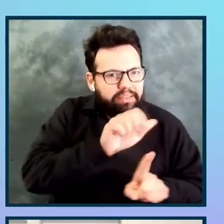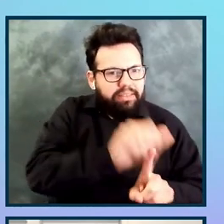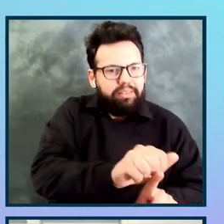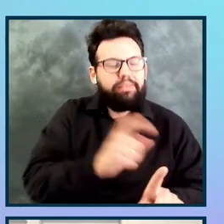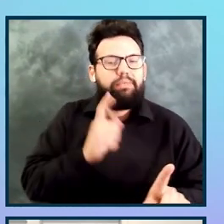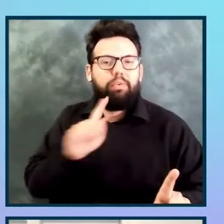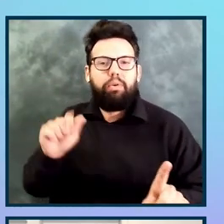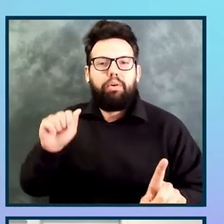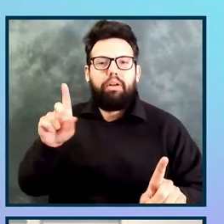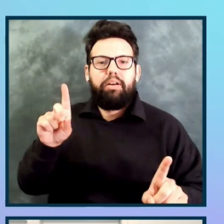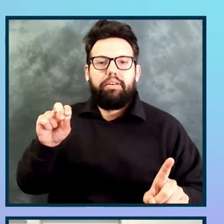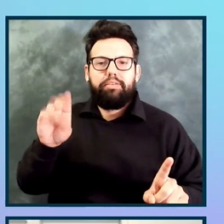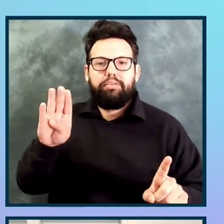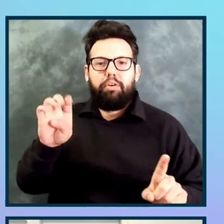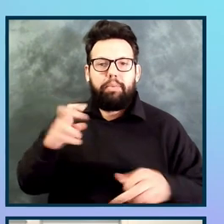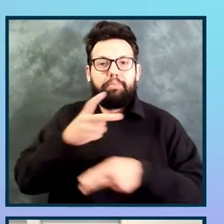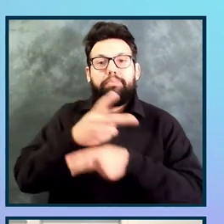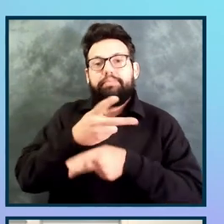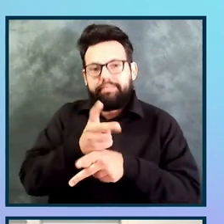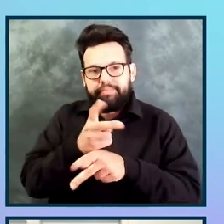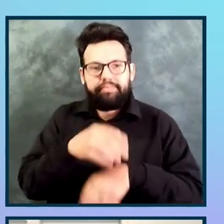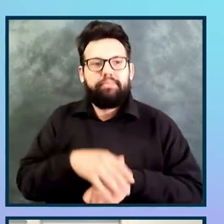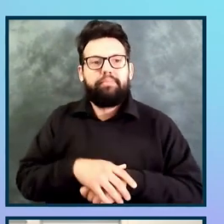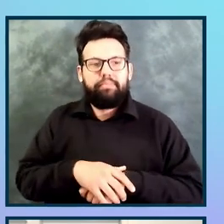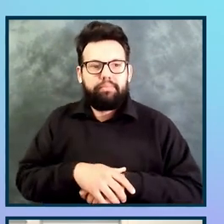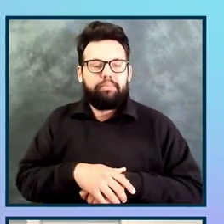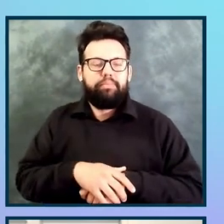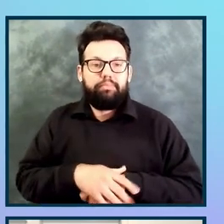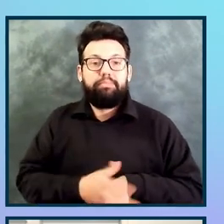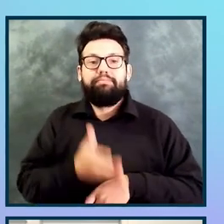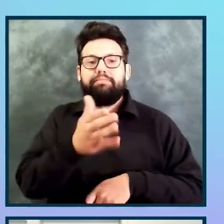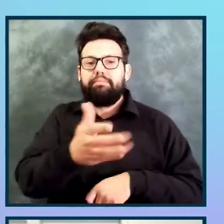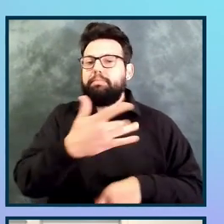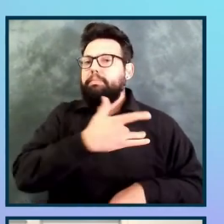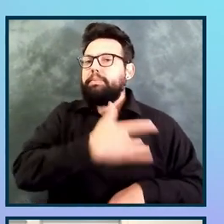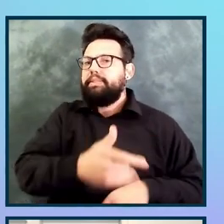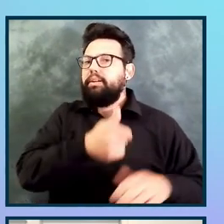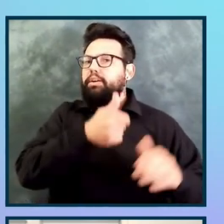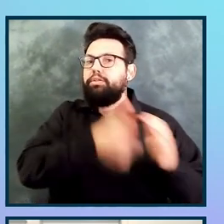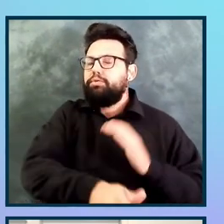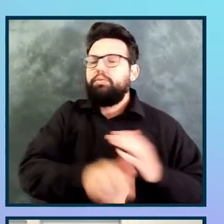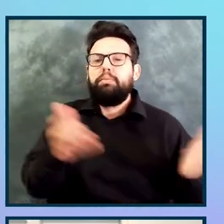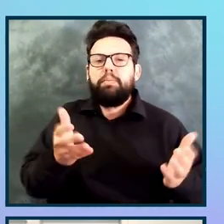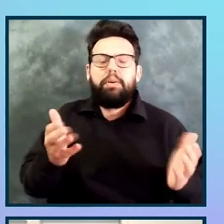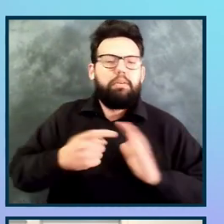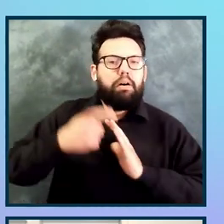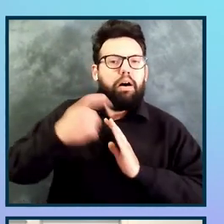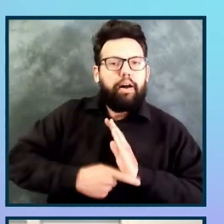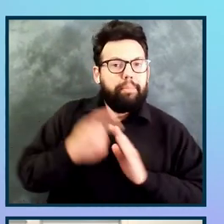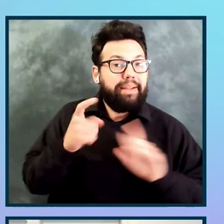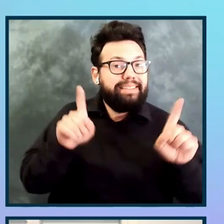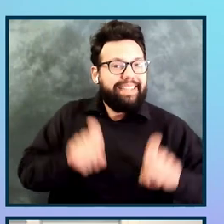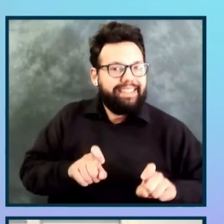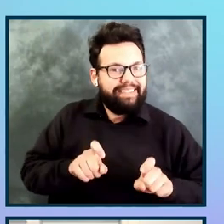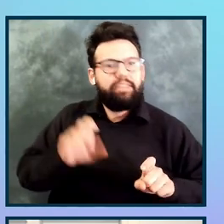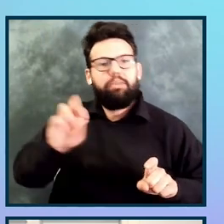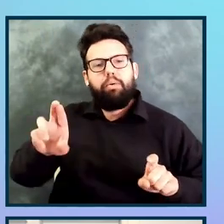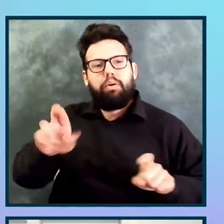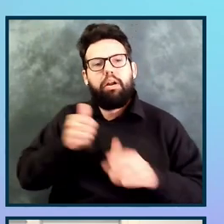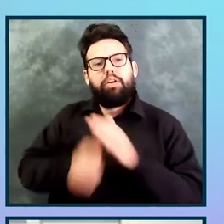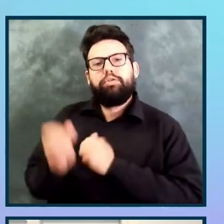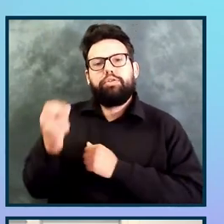require improvements to accessibility, often fall within either automated testing, or these 12 success criteria.